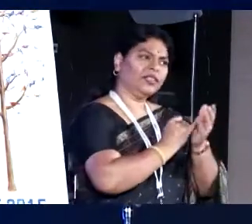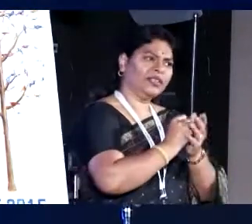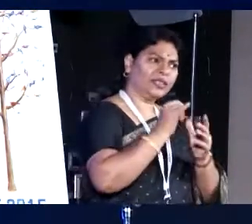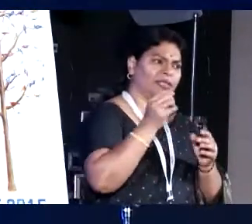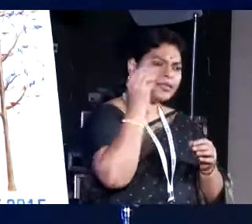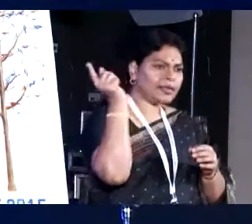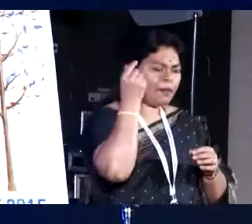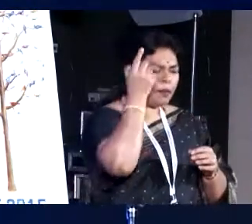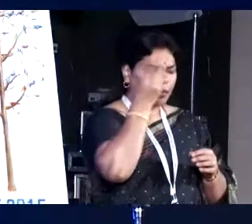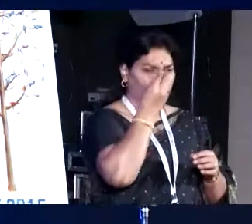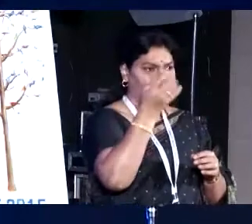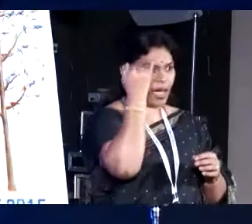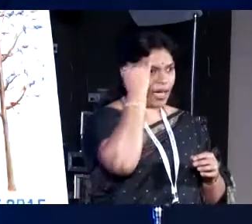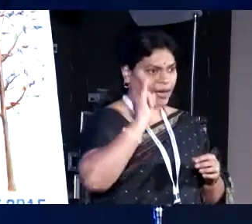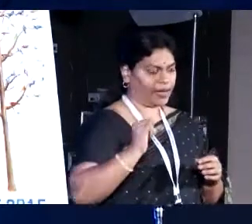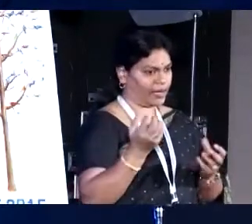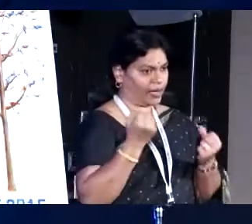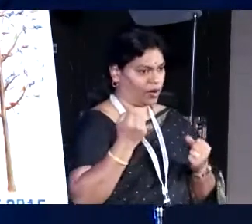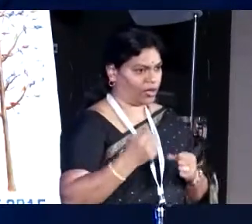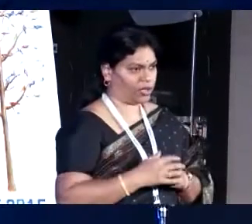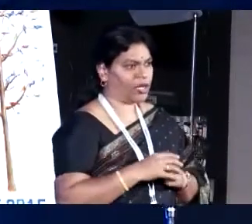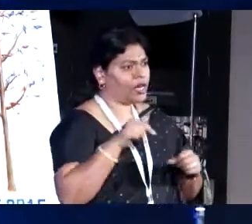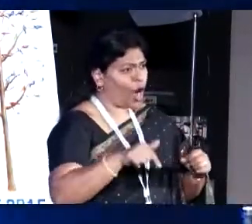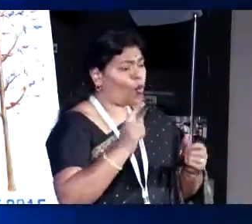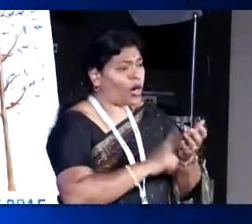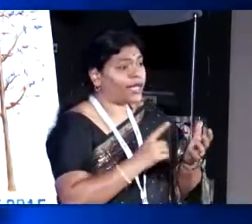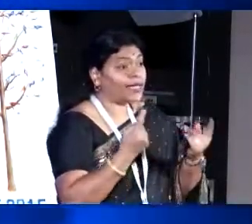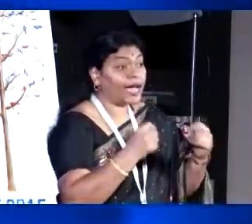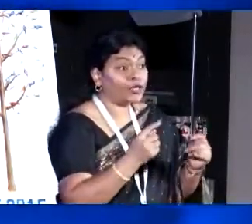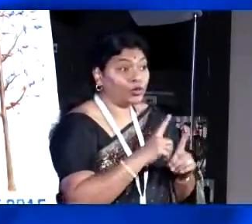initiative, it is called cloth for work now. So what we are trying to do?